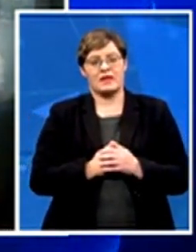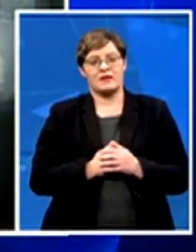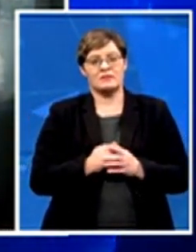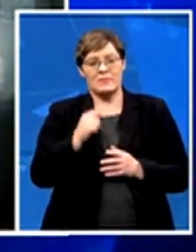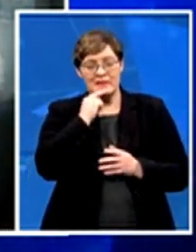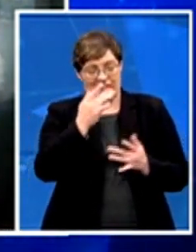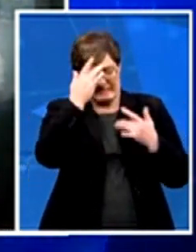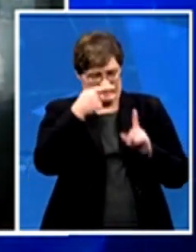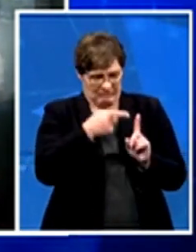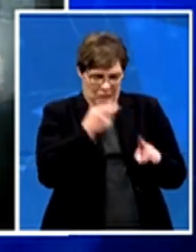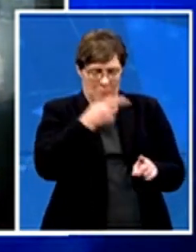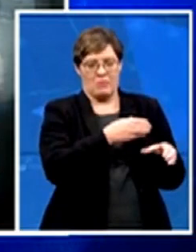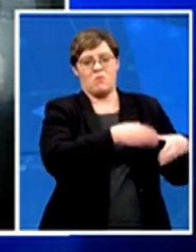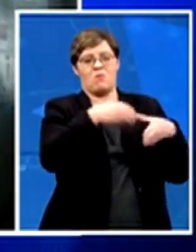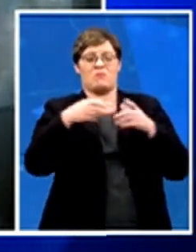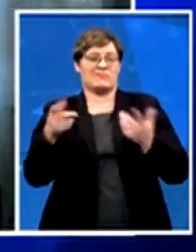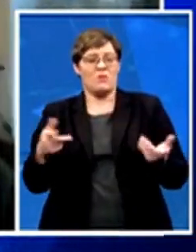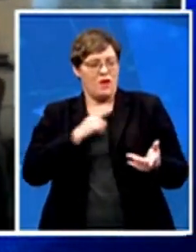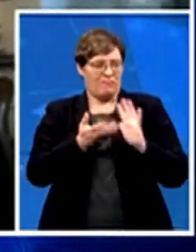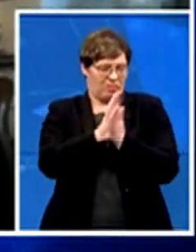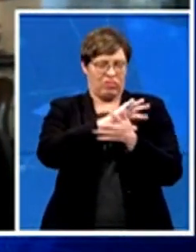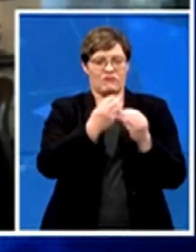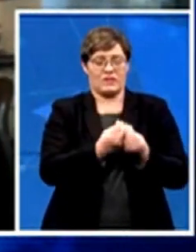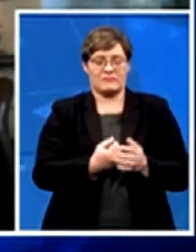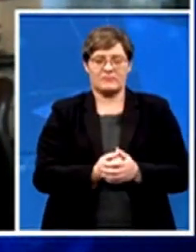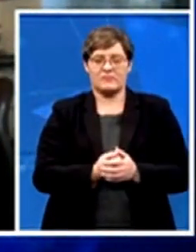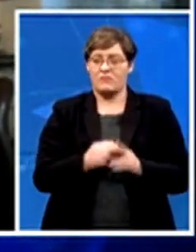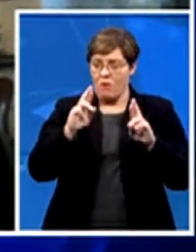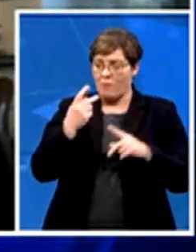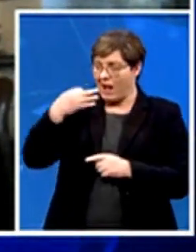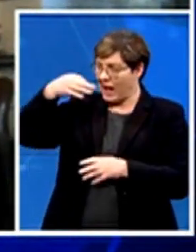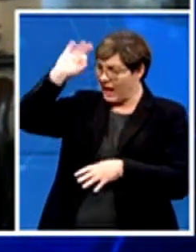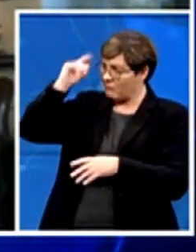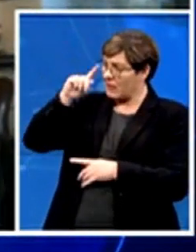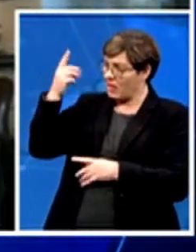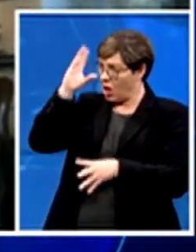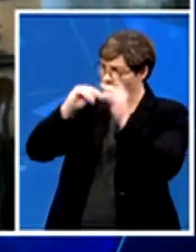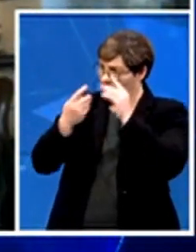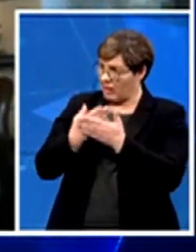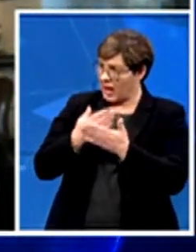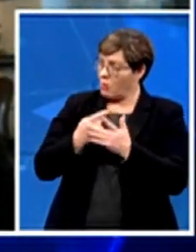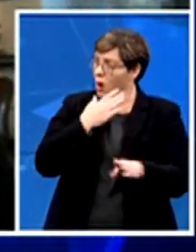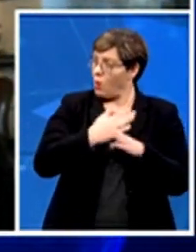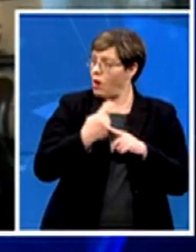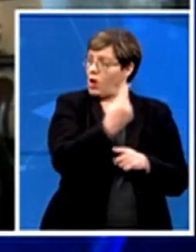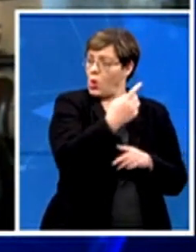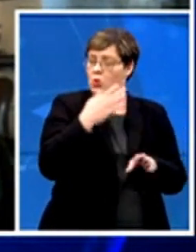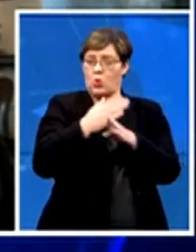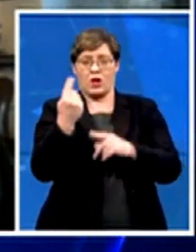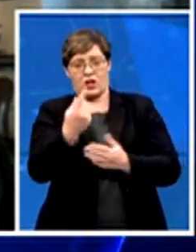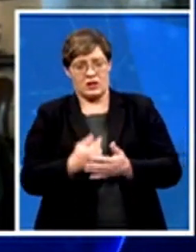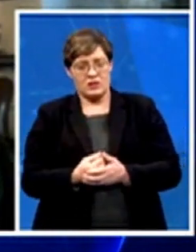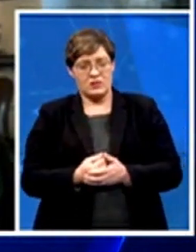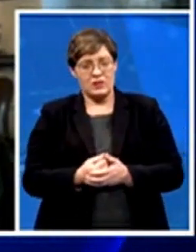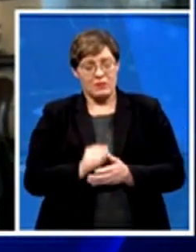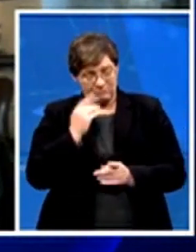Andy, that other government departments can actually learn a lesson from this. I mean, these other departments have learned a hard way of why it is important